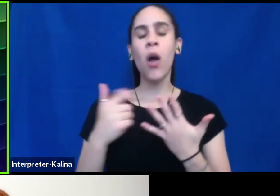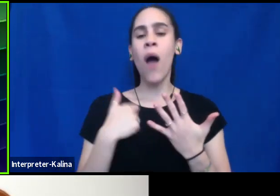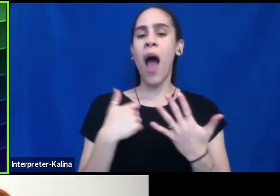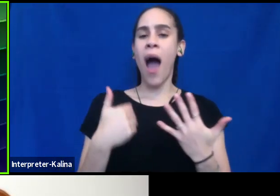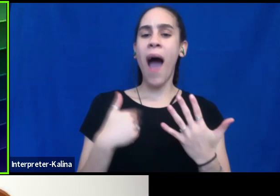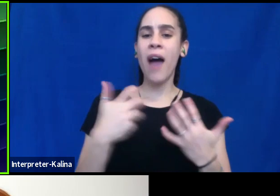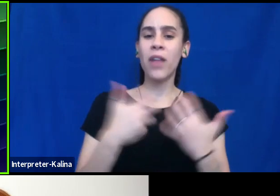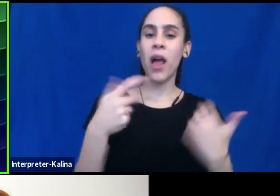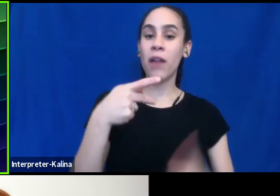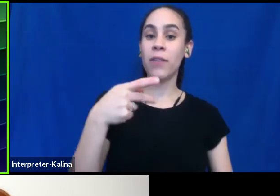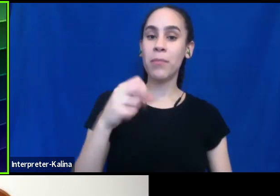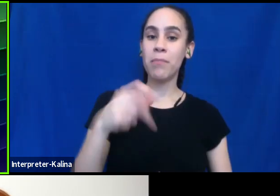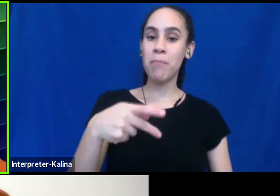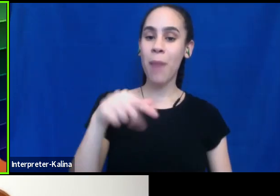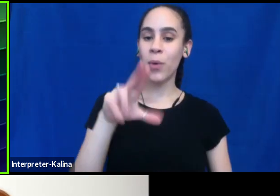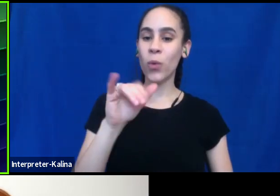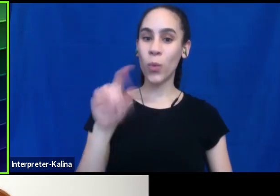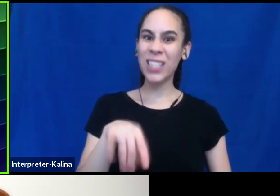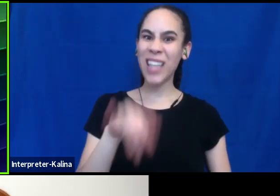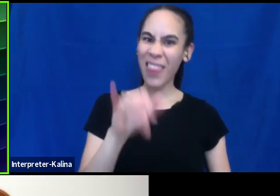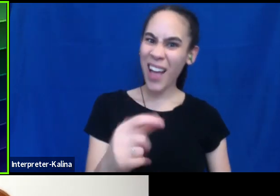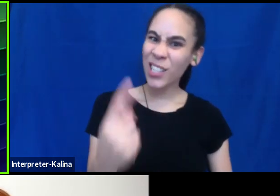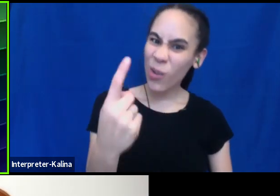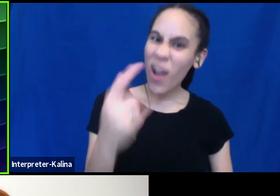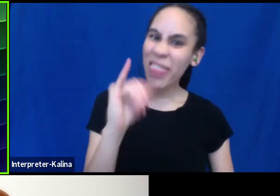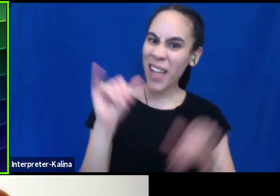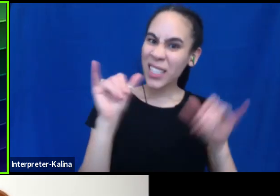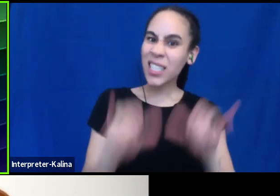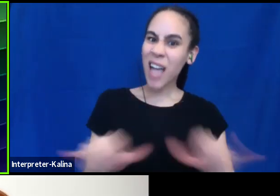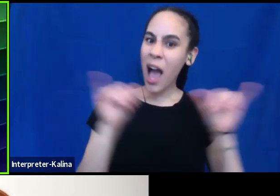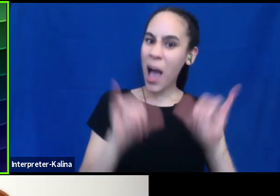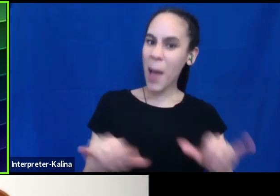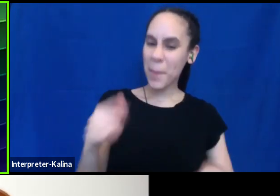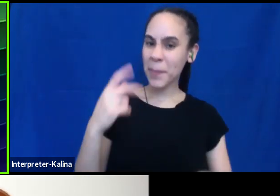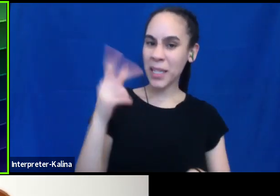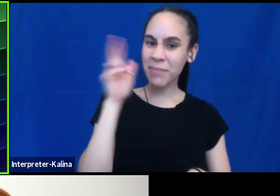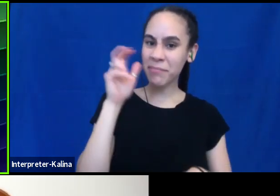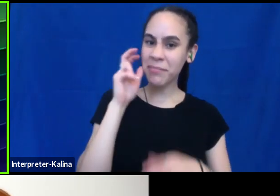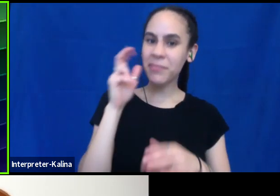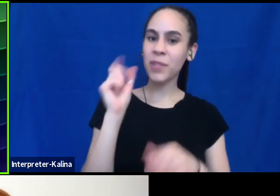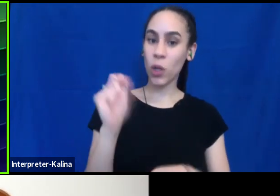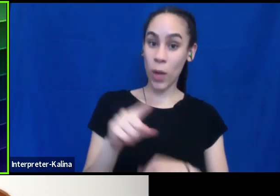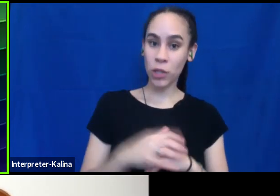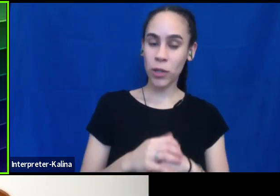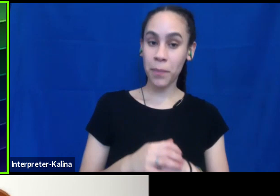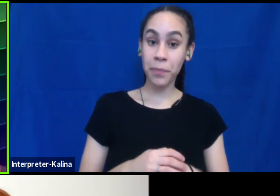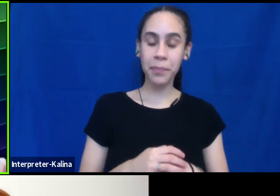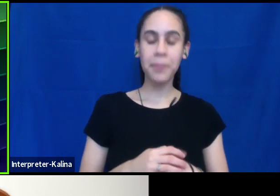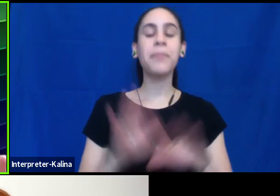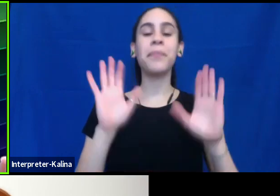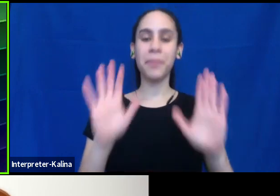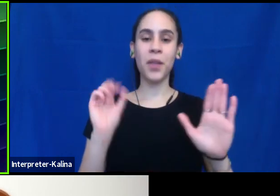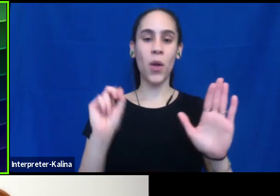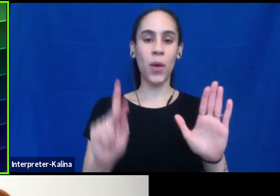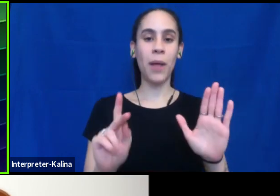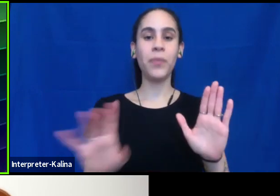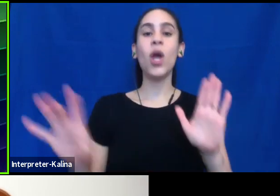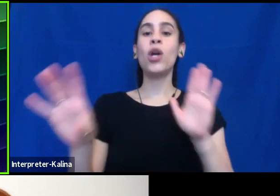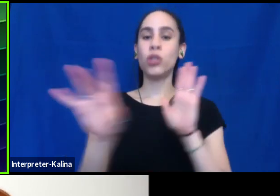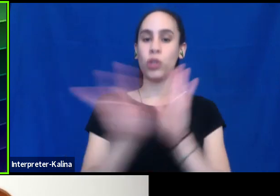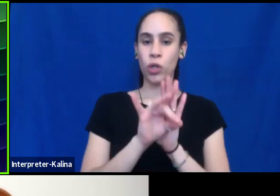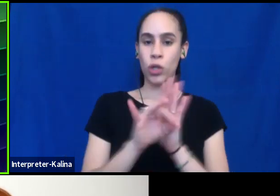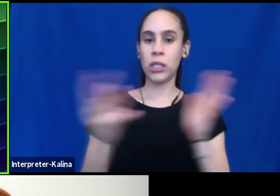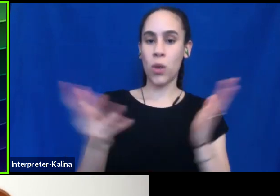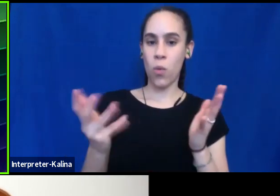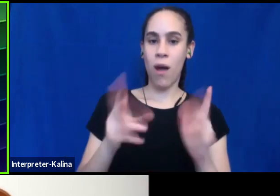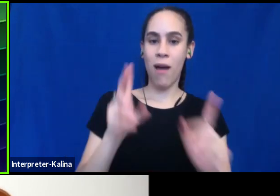and that's one of them because it's a very common question. Thank you for that. Um, so pop quiz is, um, choose all that apply. I suppose